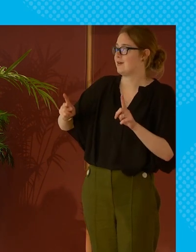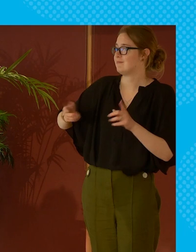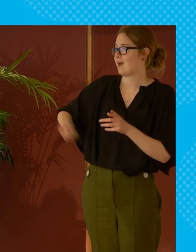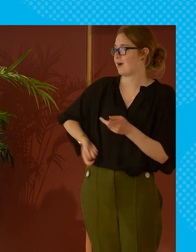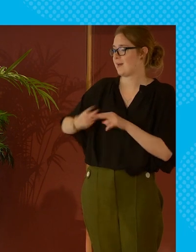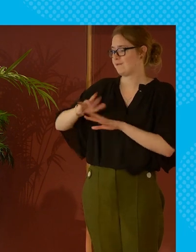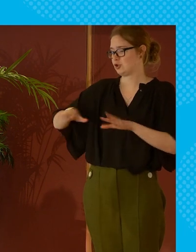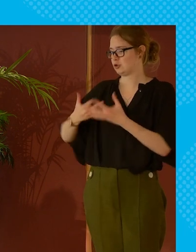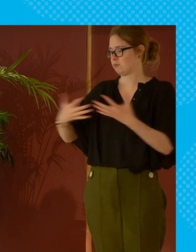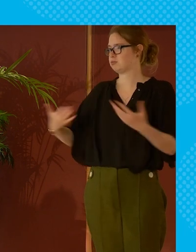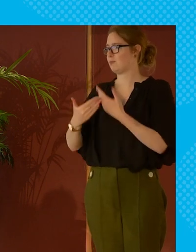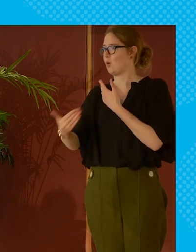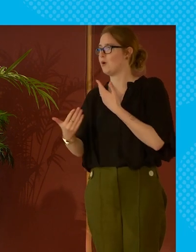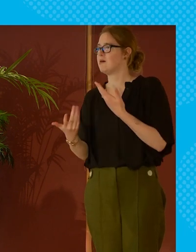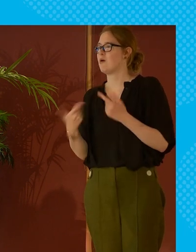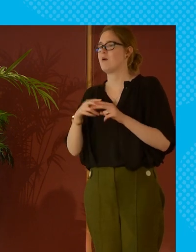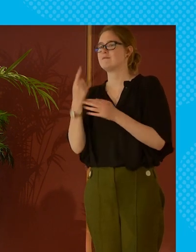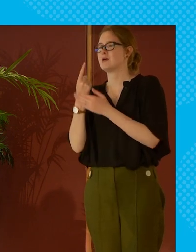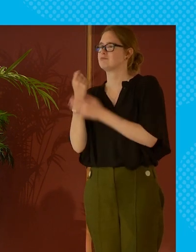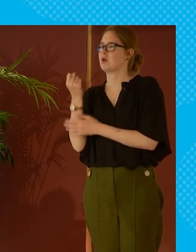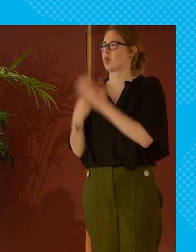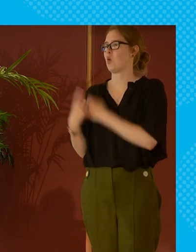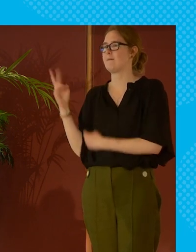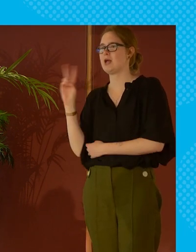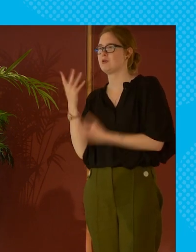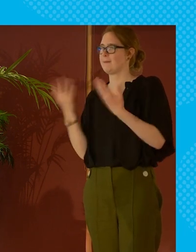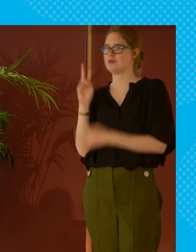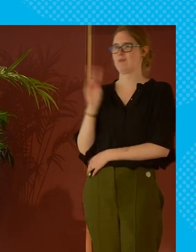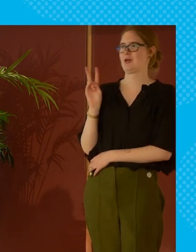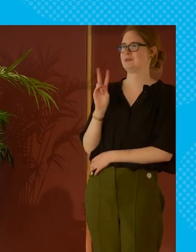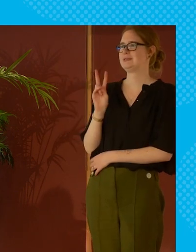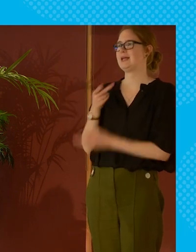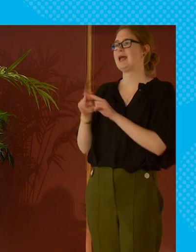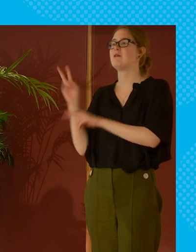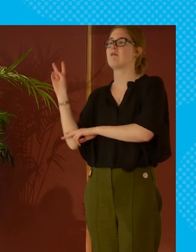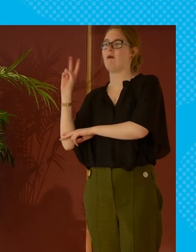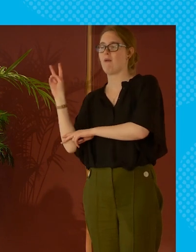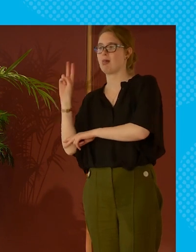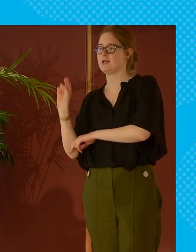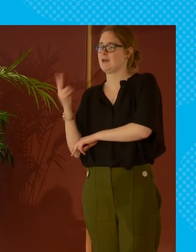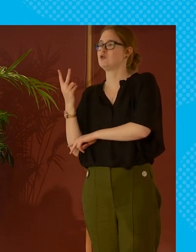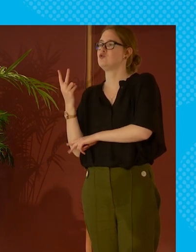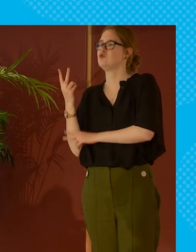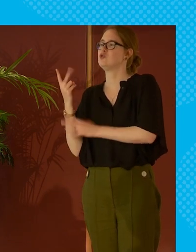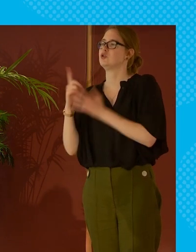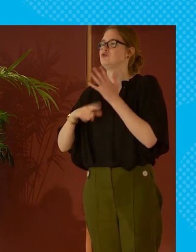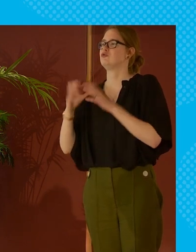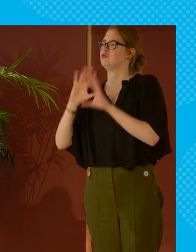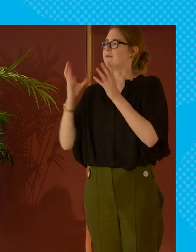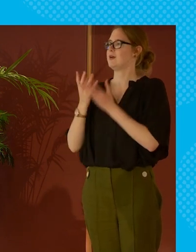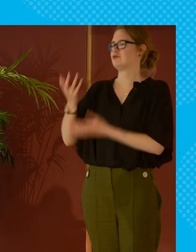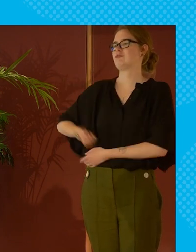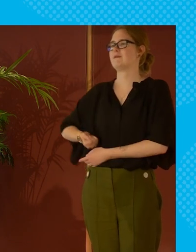basic income if you've got more children what if you're a lone parent compared to a couple parent if you're a couple parent and you've got two universal